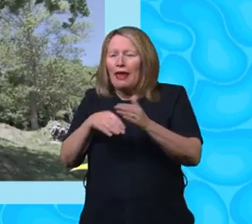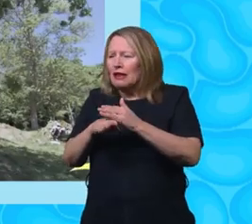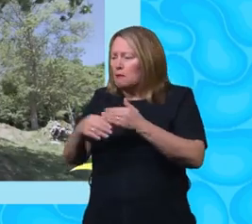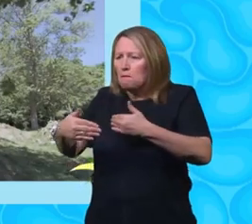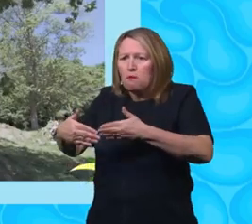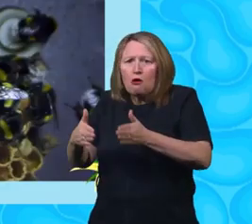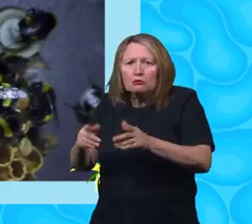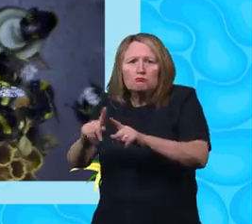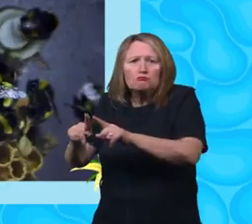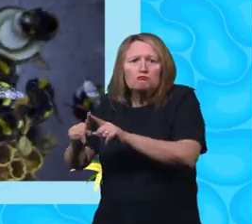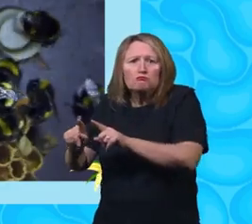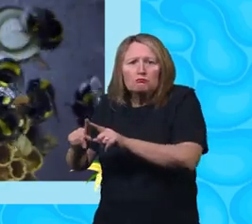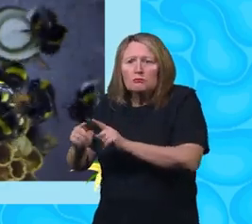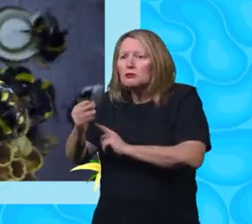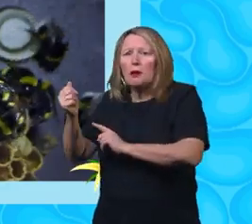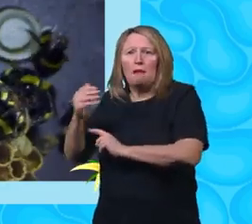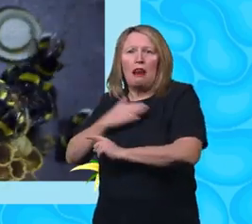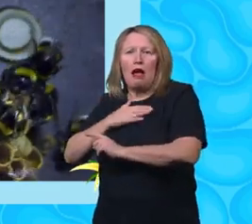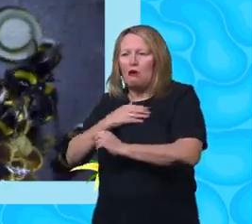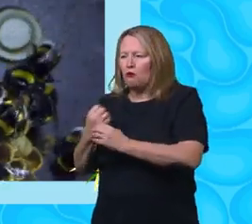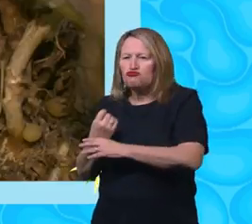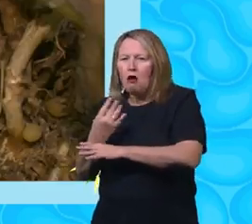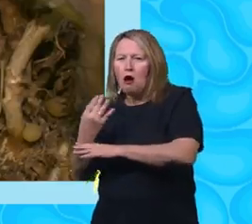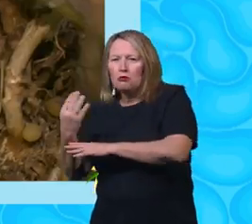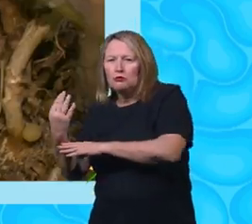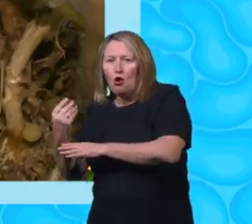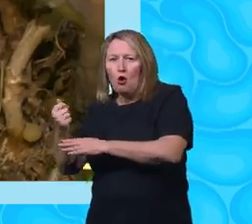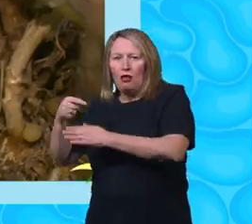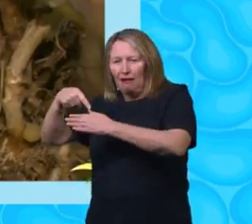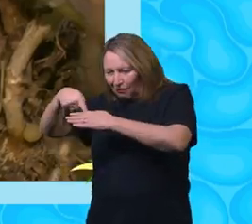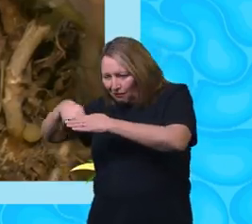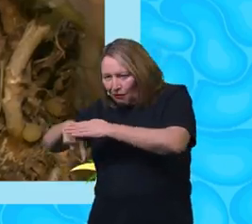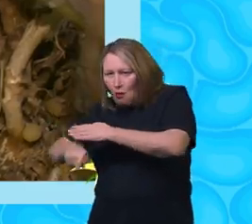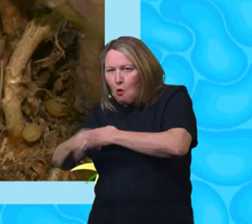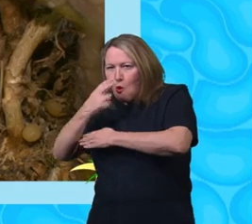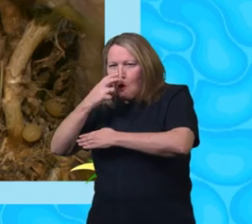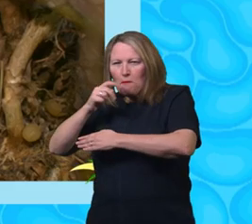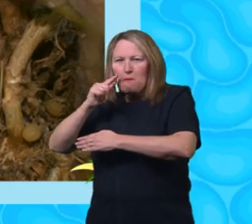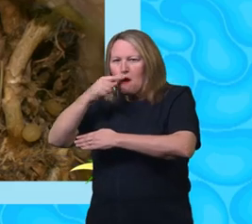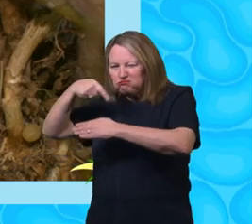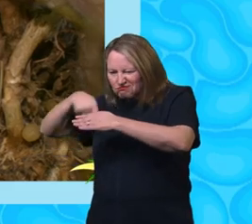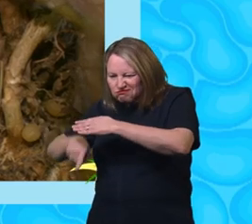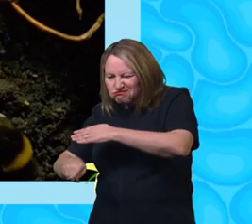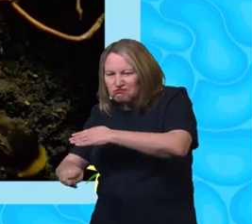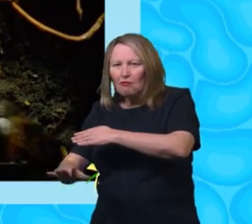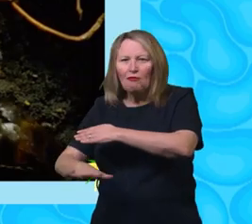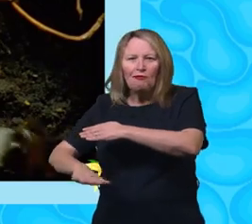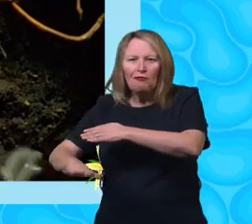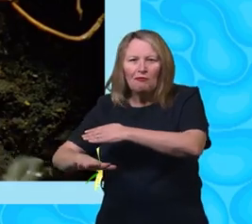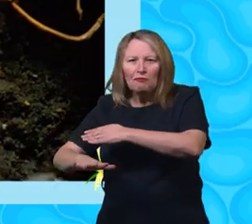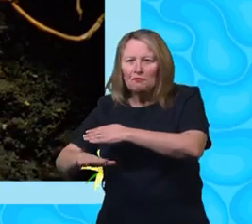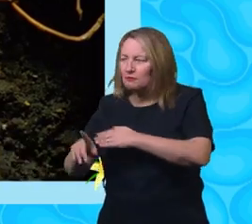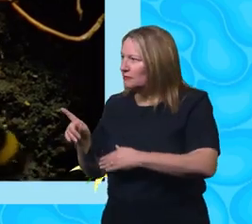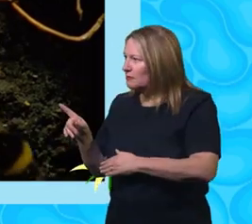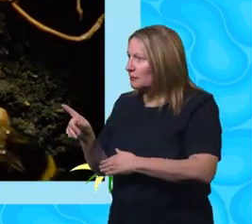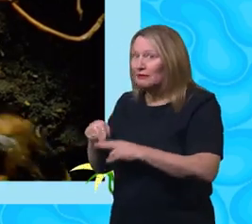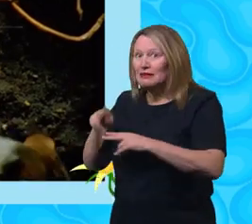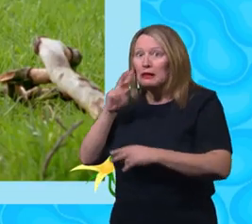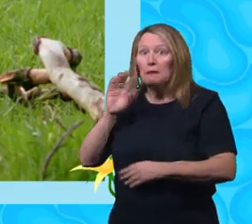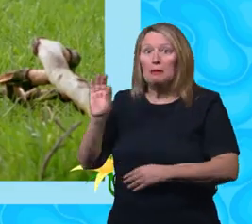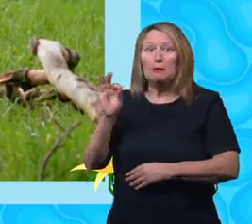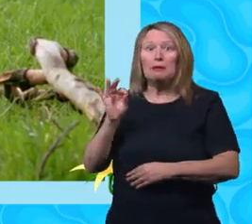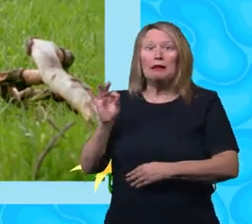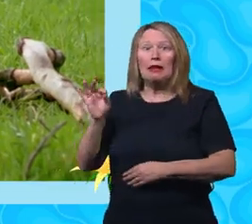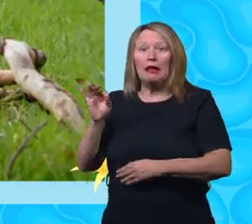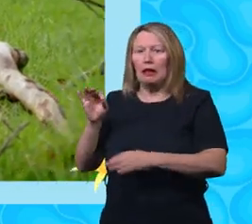boxes. Others prefer long grass or nests under the ground in old mouse holes. If you see a